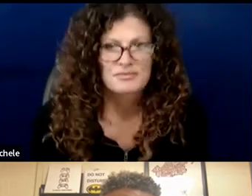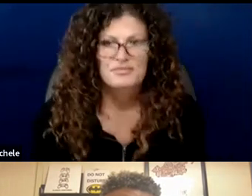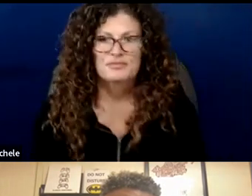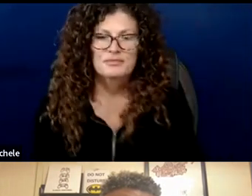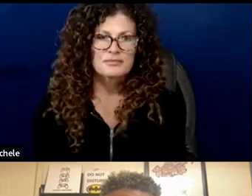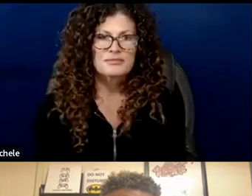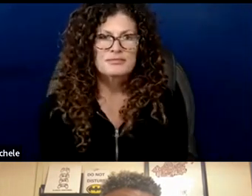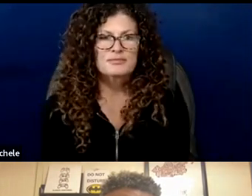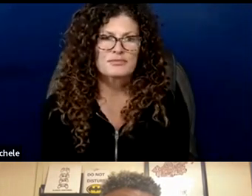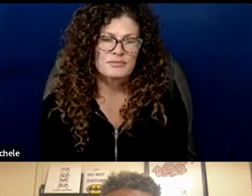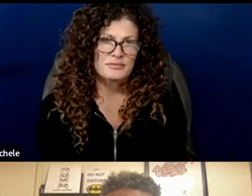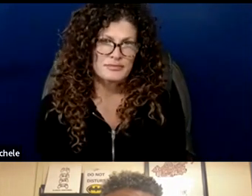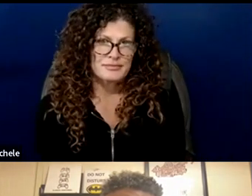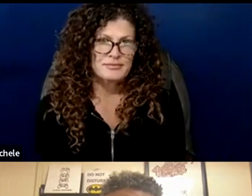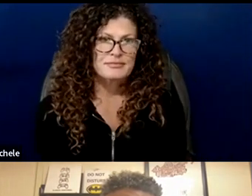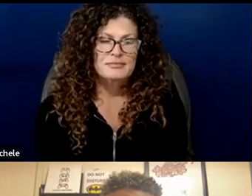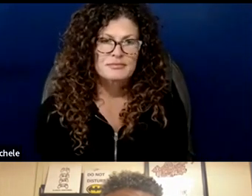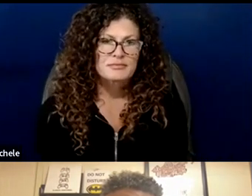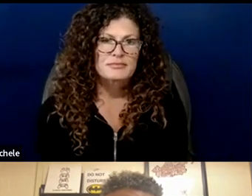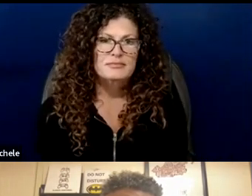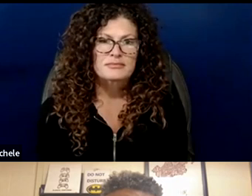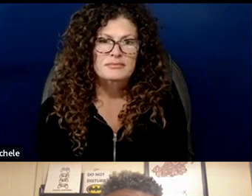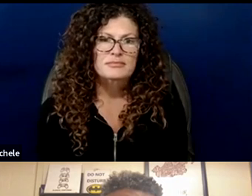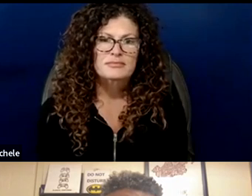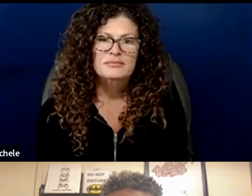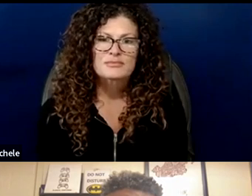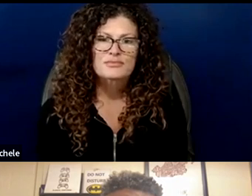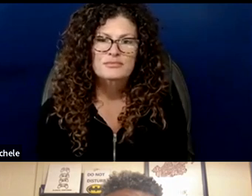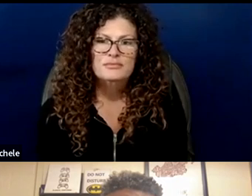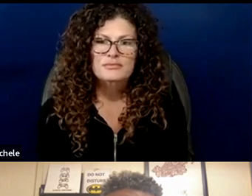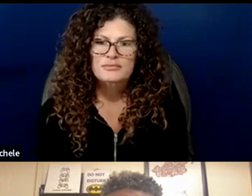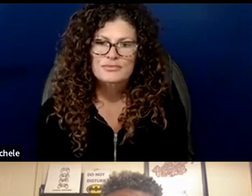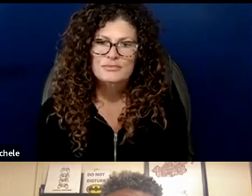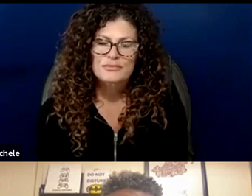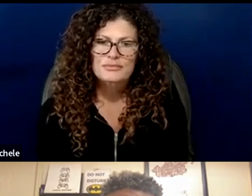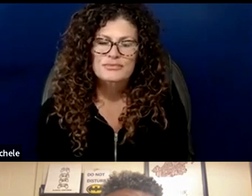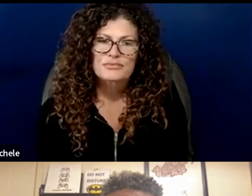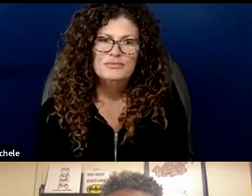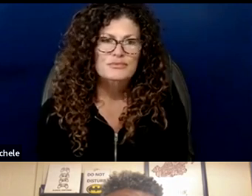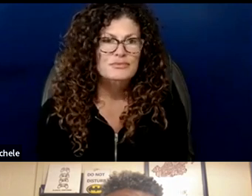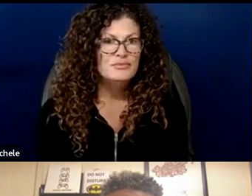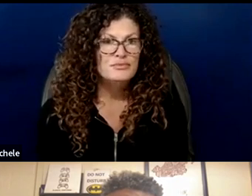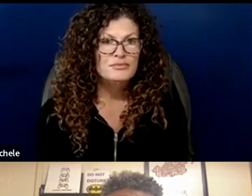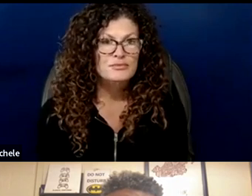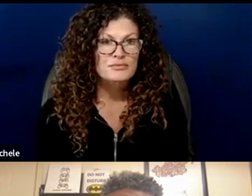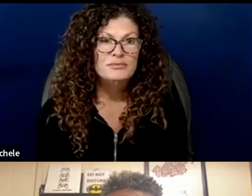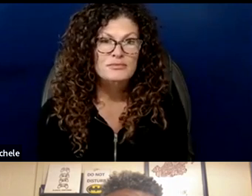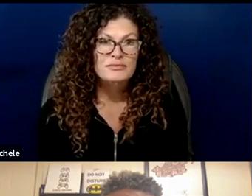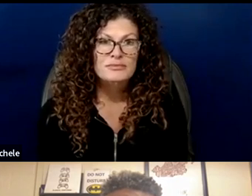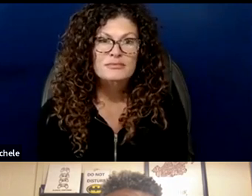name Ewing Vietnamese interpreter. Hello, everybody. My name is Ewing Vietnamese interpreter. Thank you, Madam Chair.